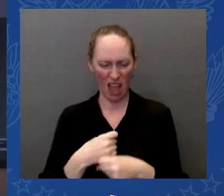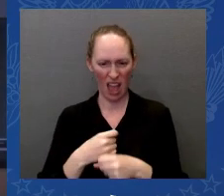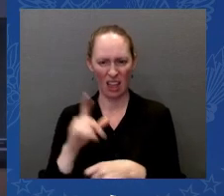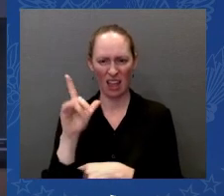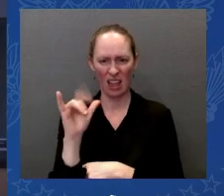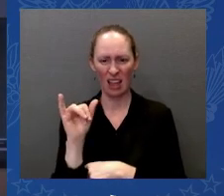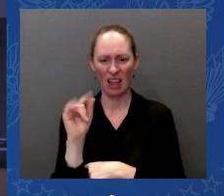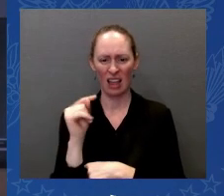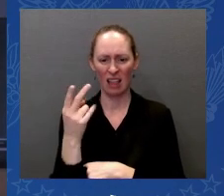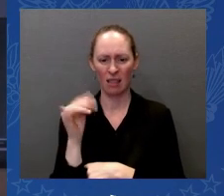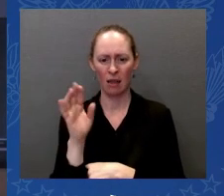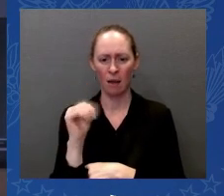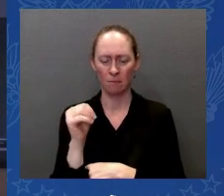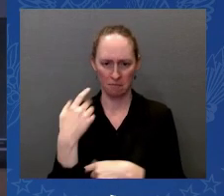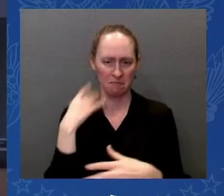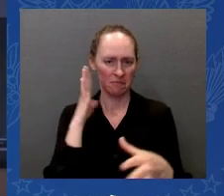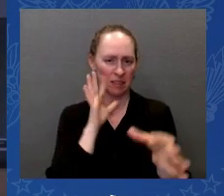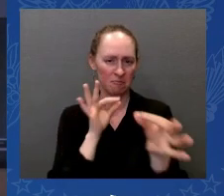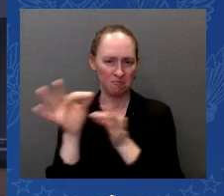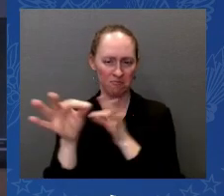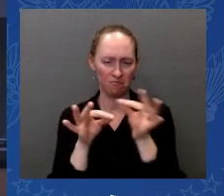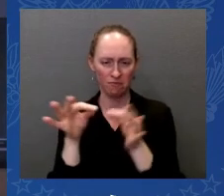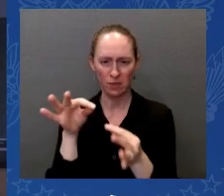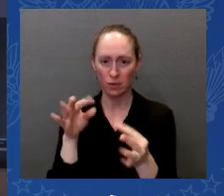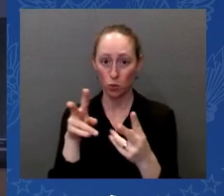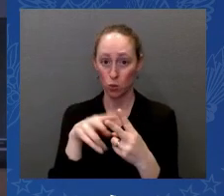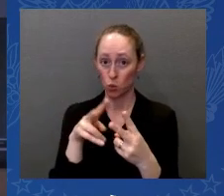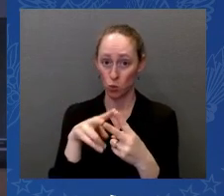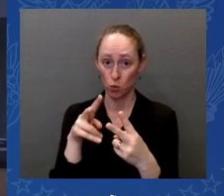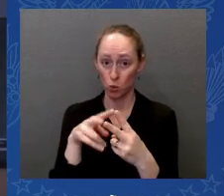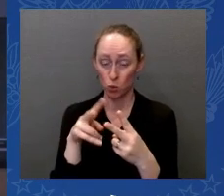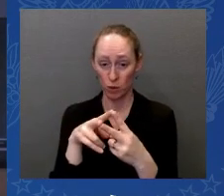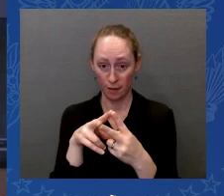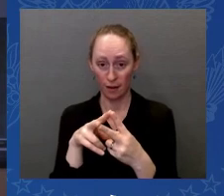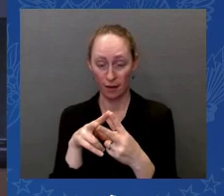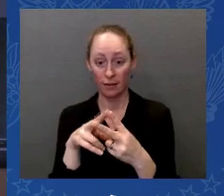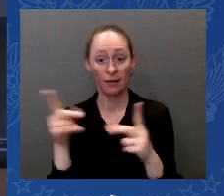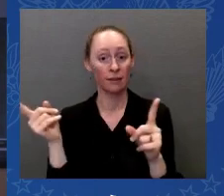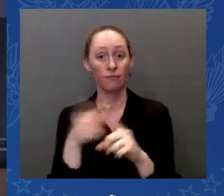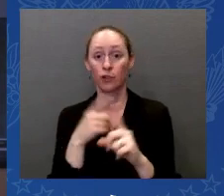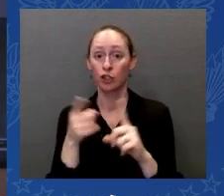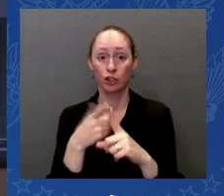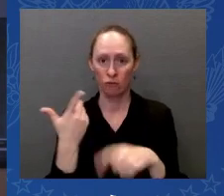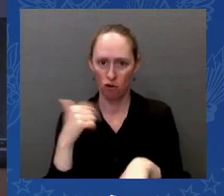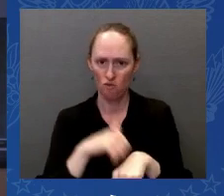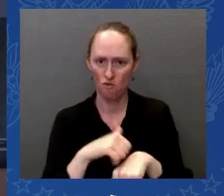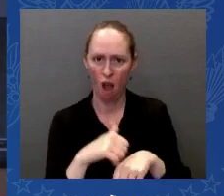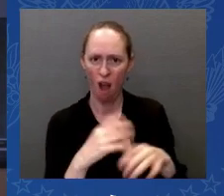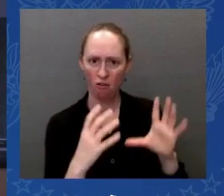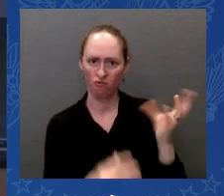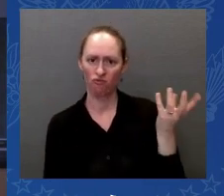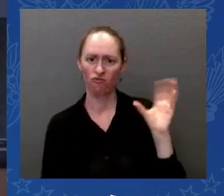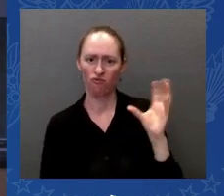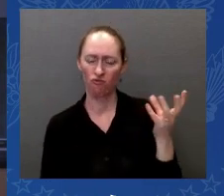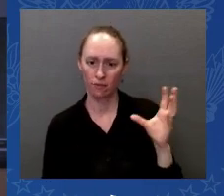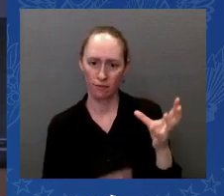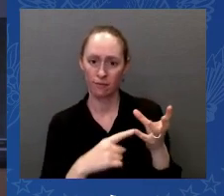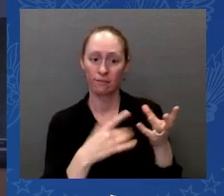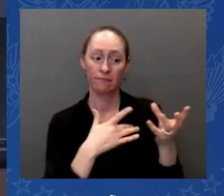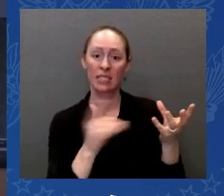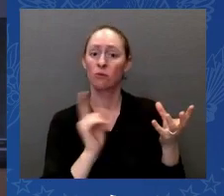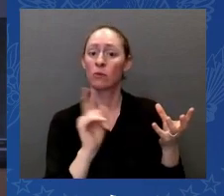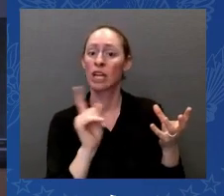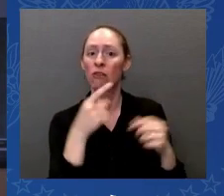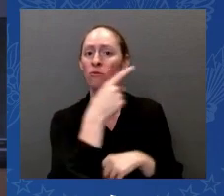lithium is held in hard rock ores, which are mostly located in West Australia, and they're also located in brines and